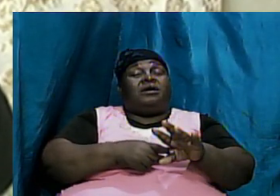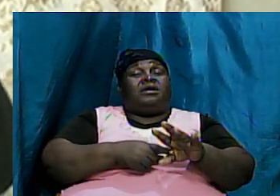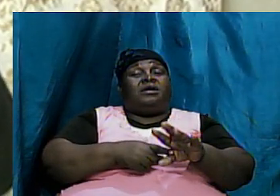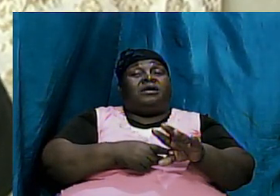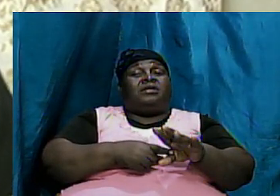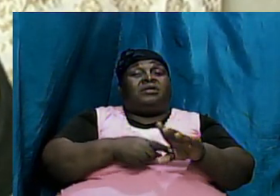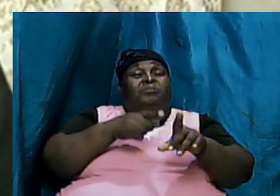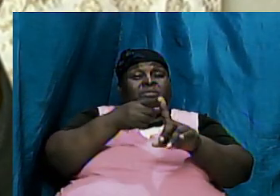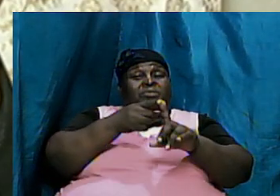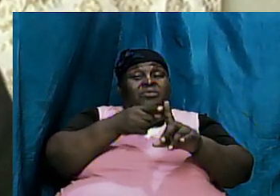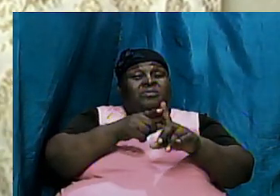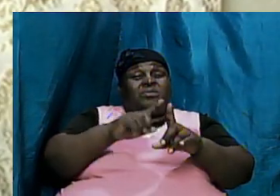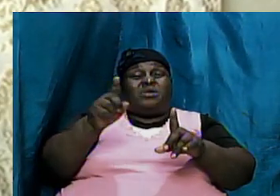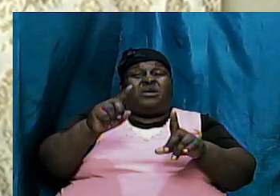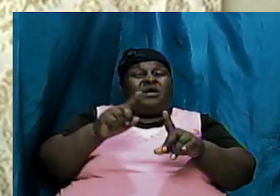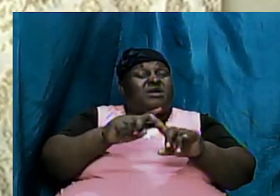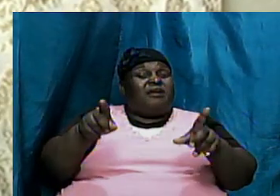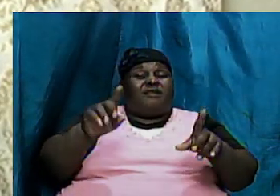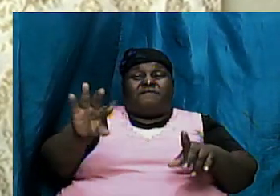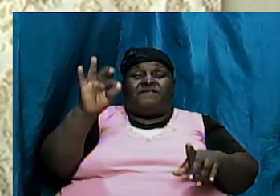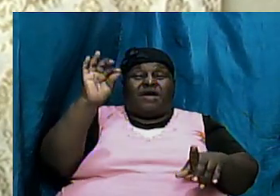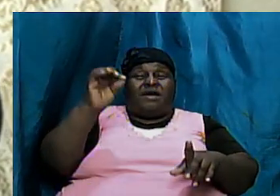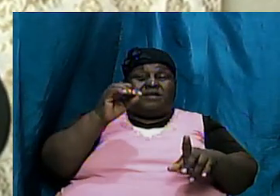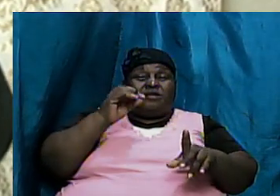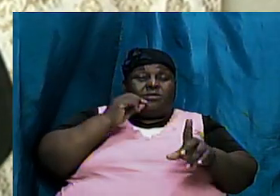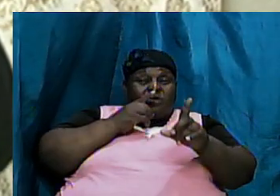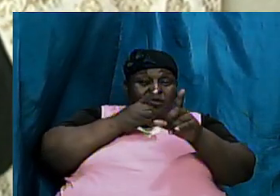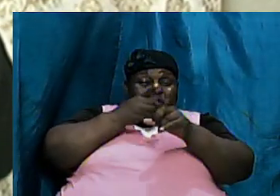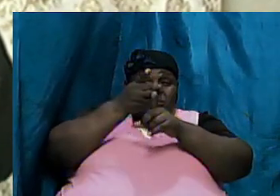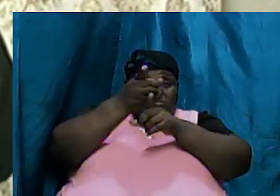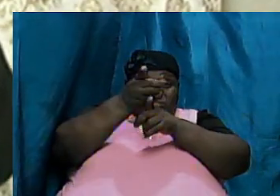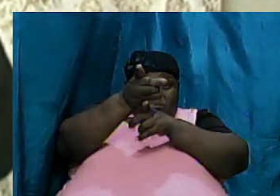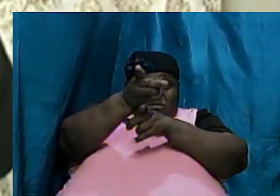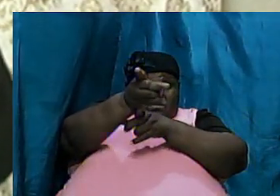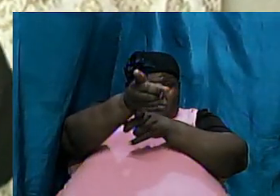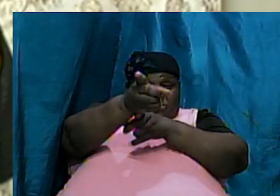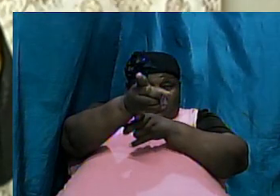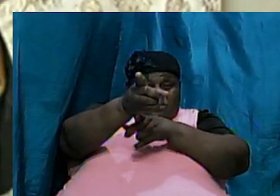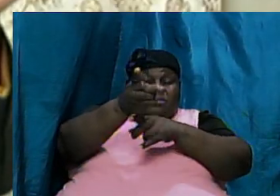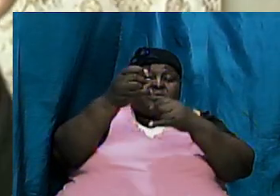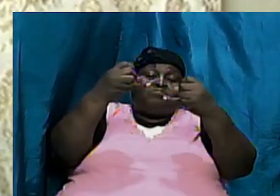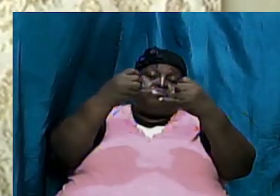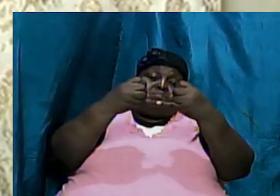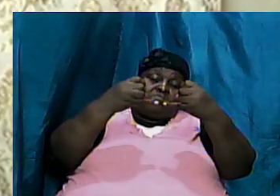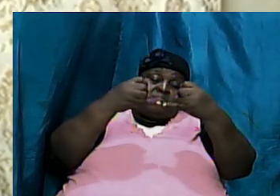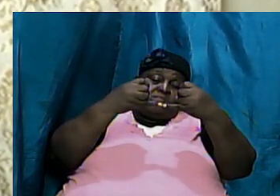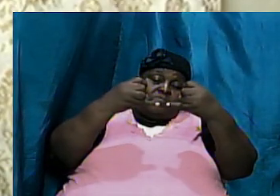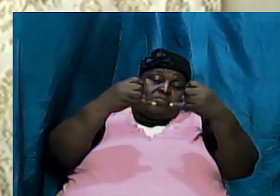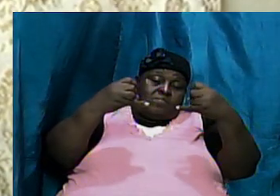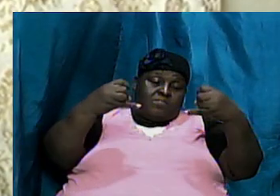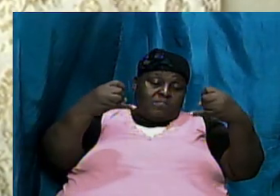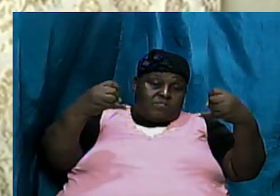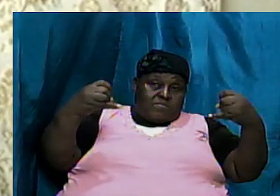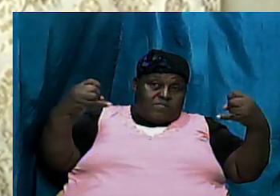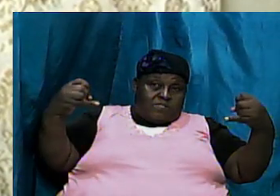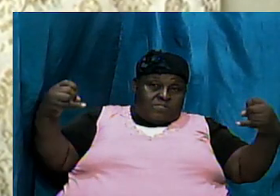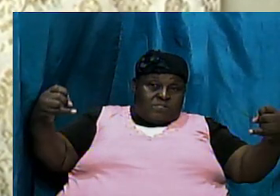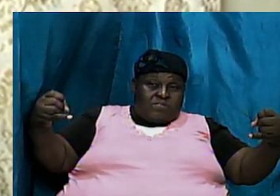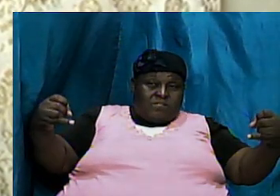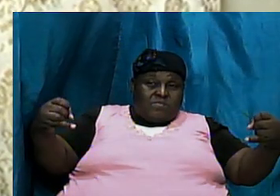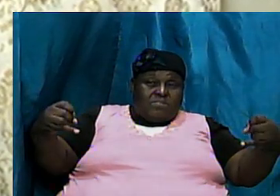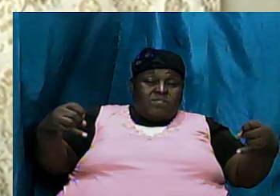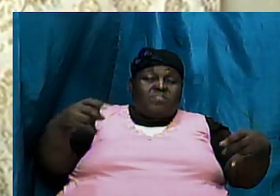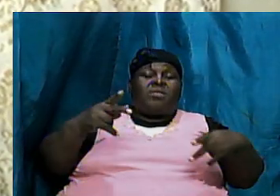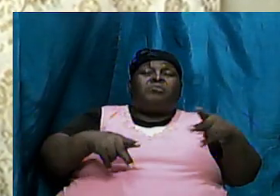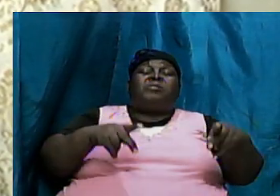find in the end to way out there but it's one straight line going all the way on and on and on and generally folks